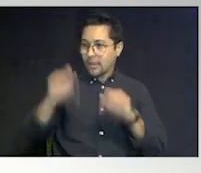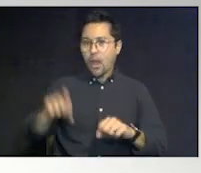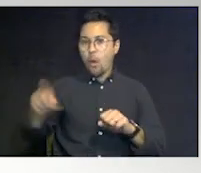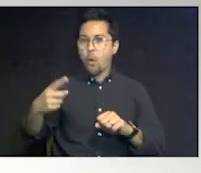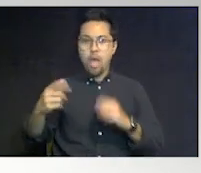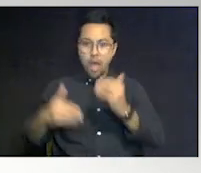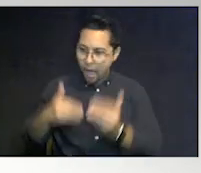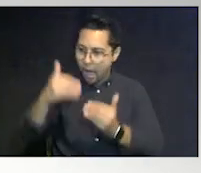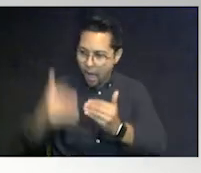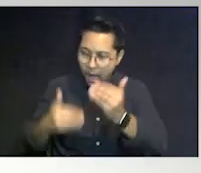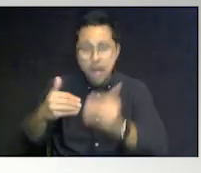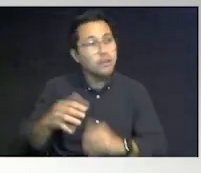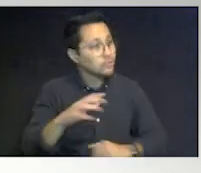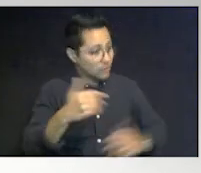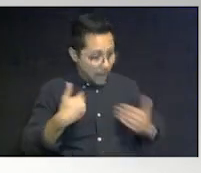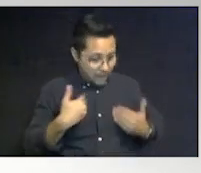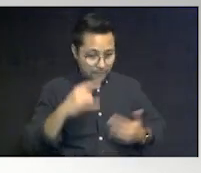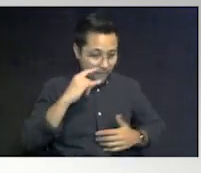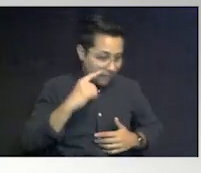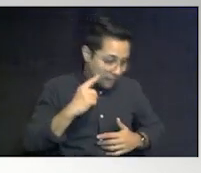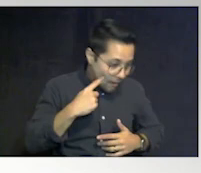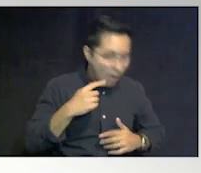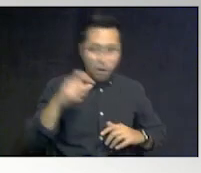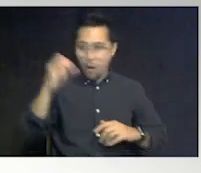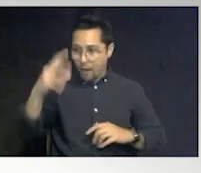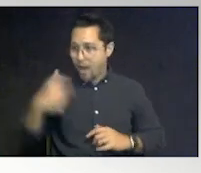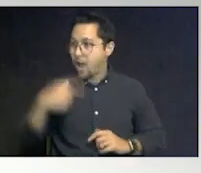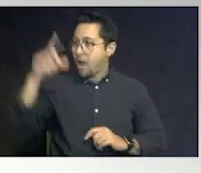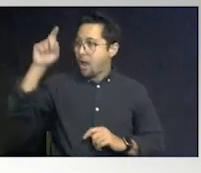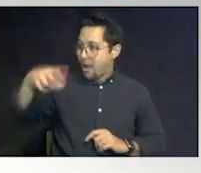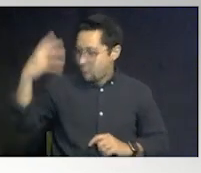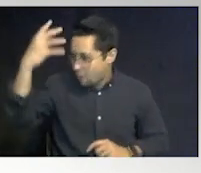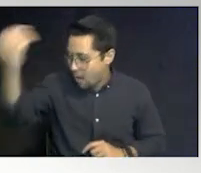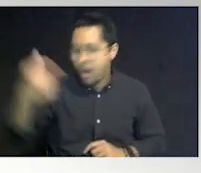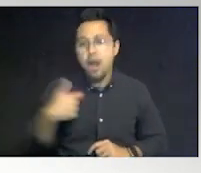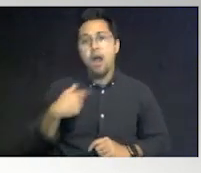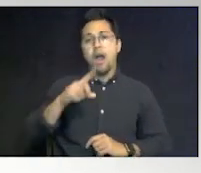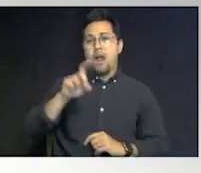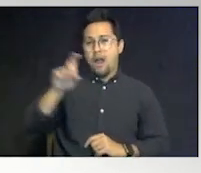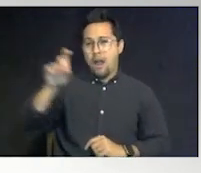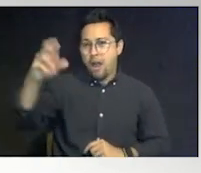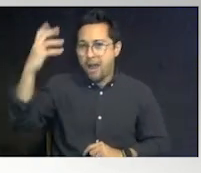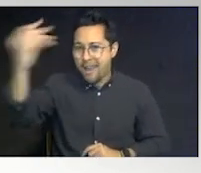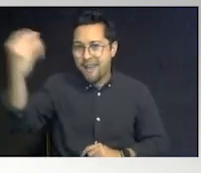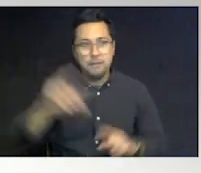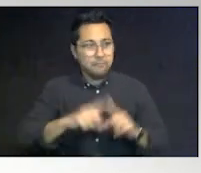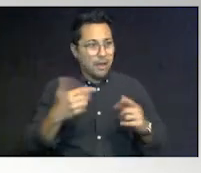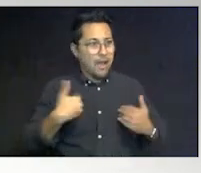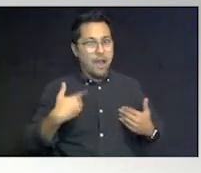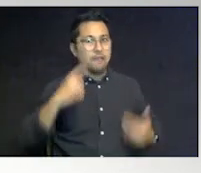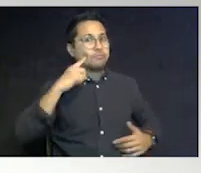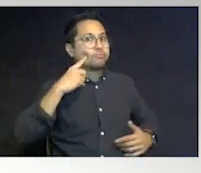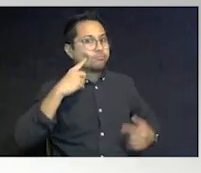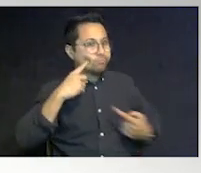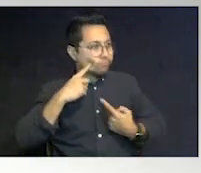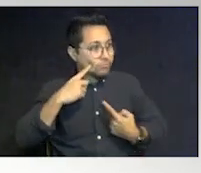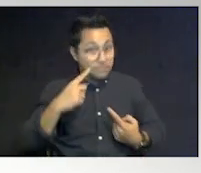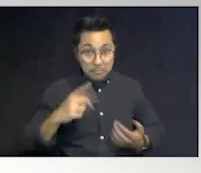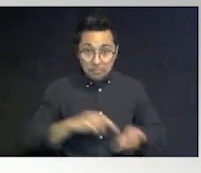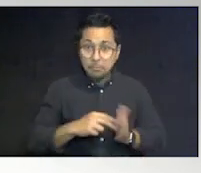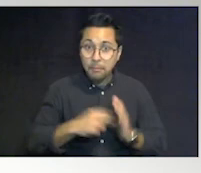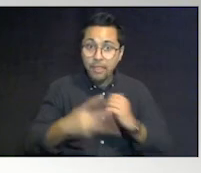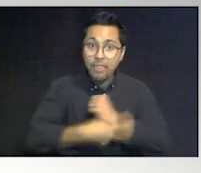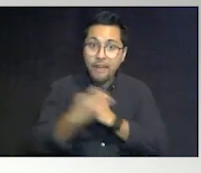So the candy, you need to go out. I got to go out. I got to go out. I walked out. But I had the candy bar in my hand. Did he commit a theft?